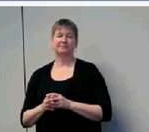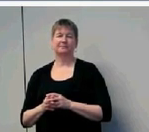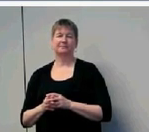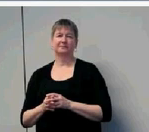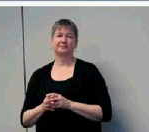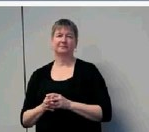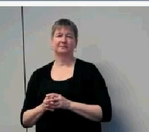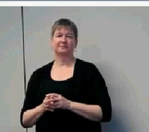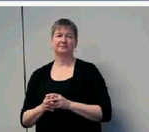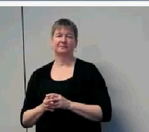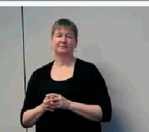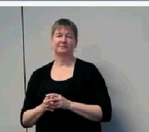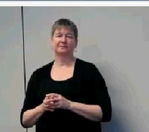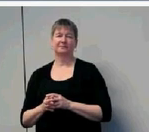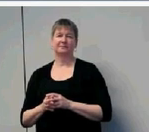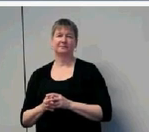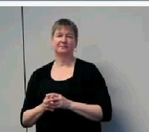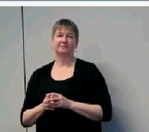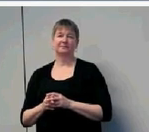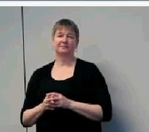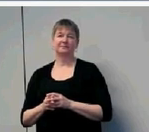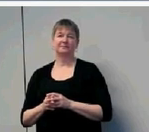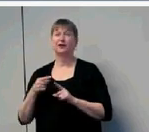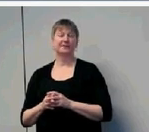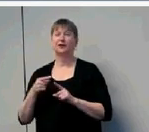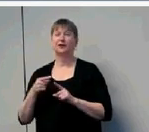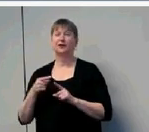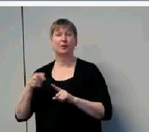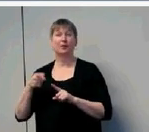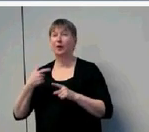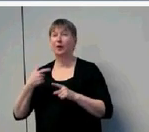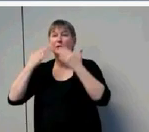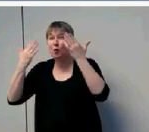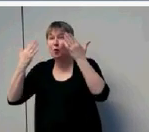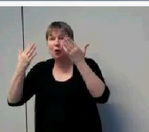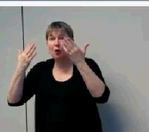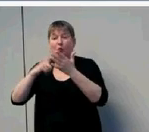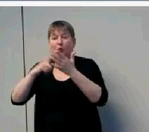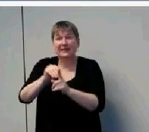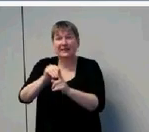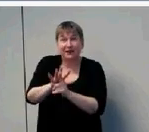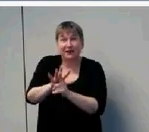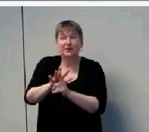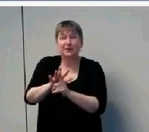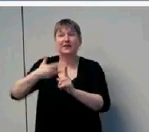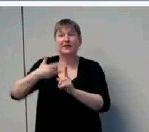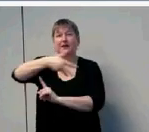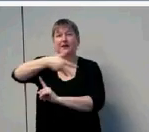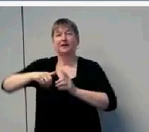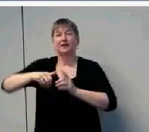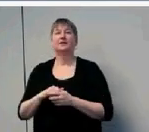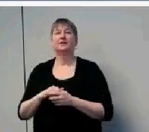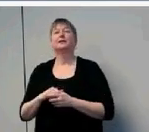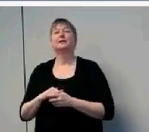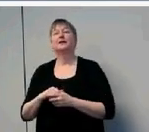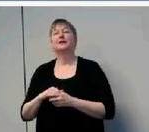experiences and the learning of children in those settings. One of my colleagues at Boys Town, Donna Lewis, is